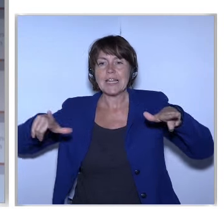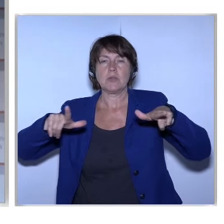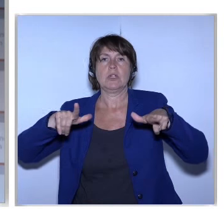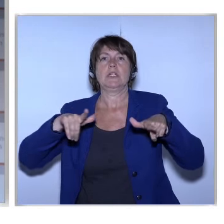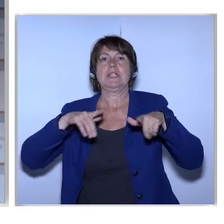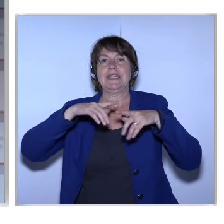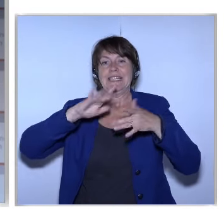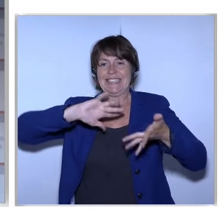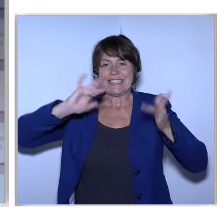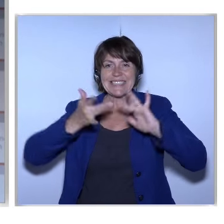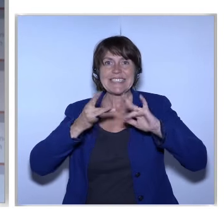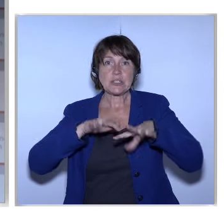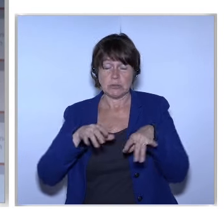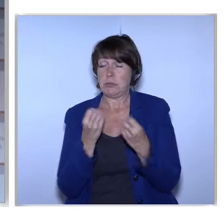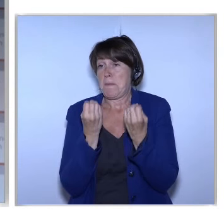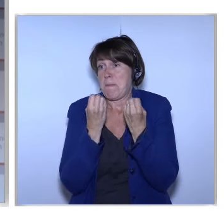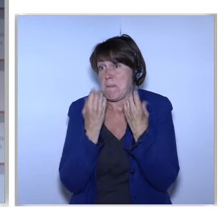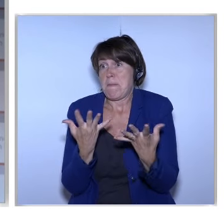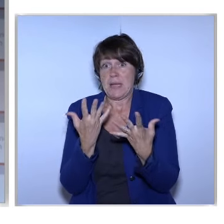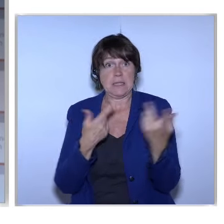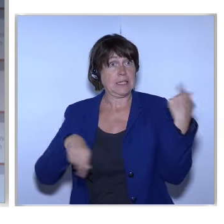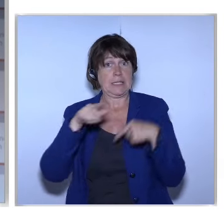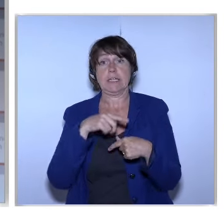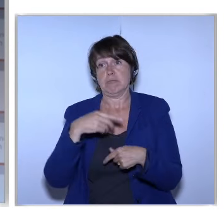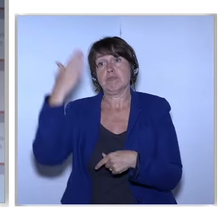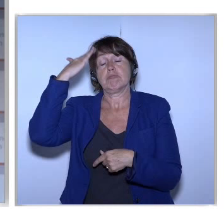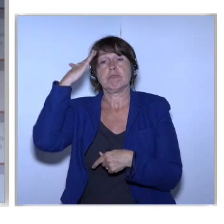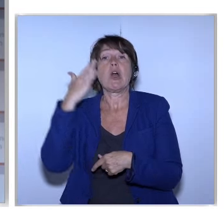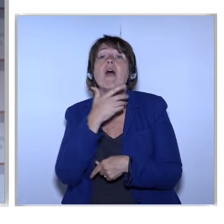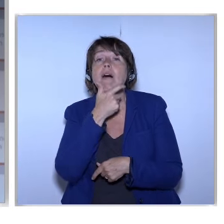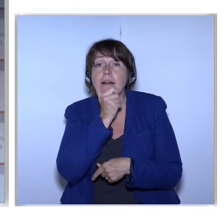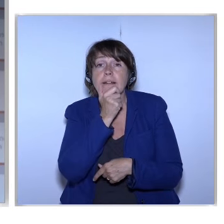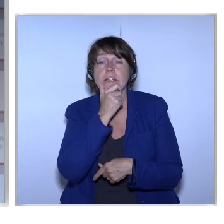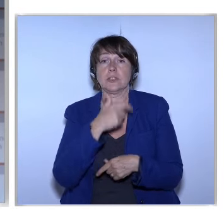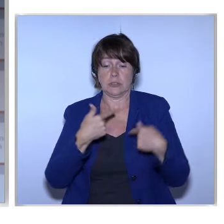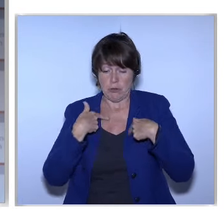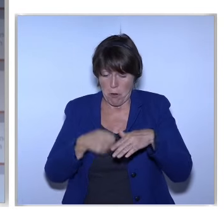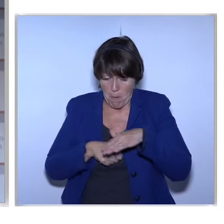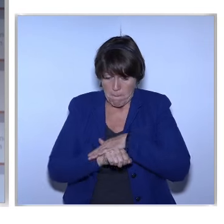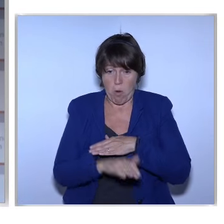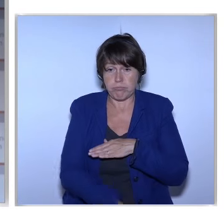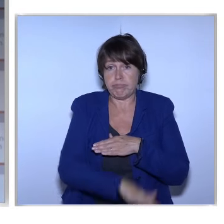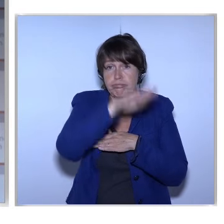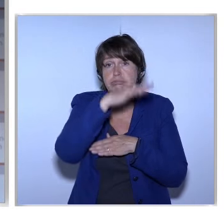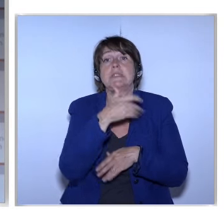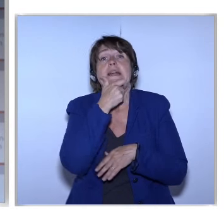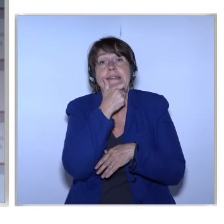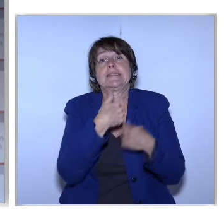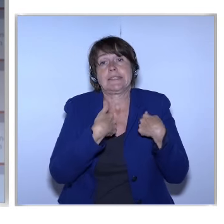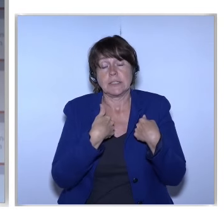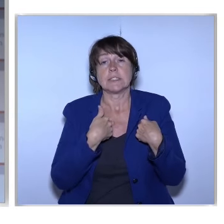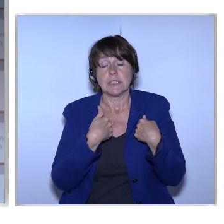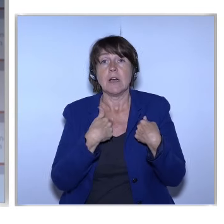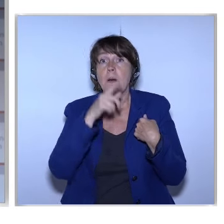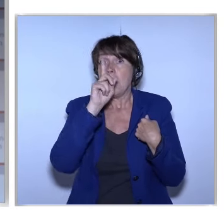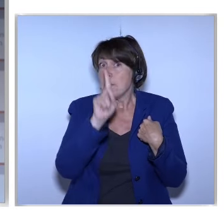Many people speak The language I'm speaking At the moment I was born speaking it Thank you to my mother But we